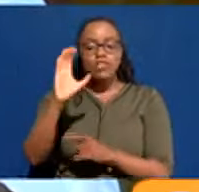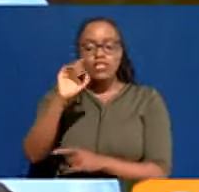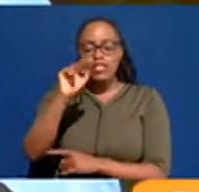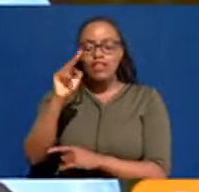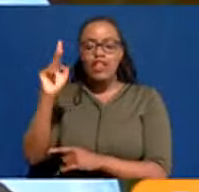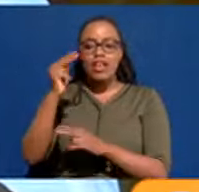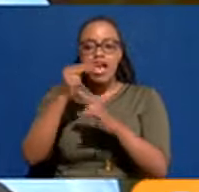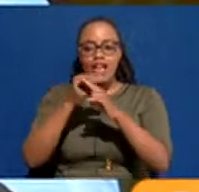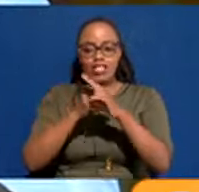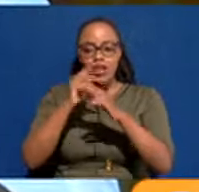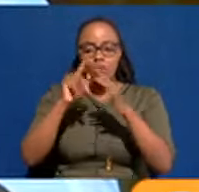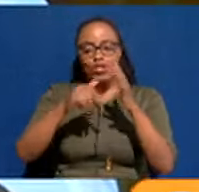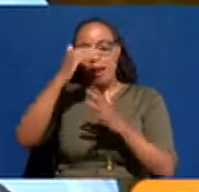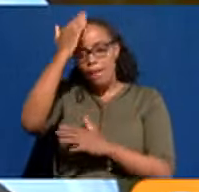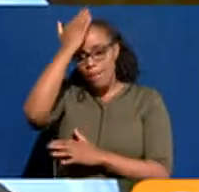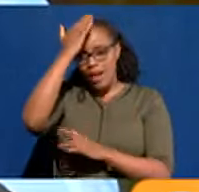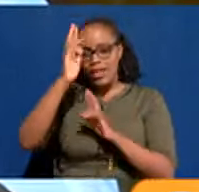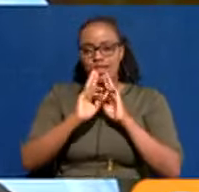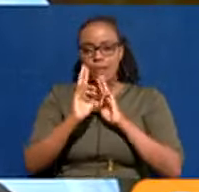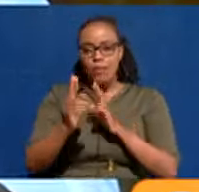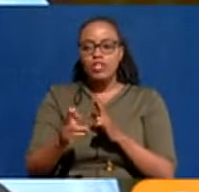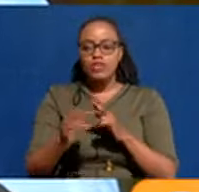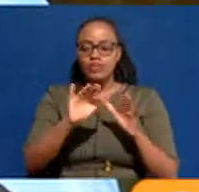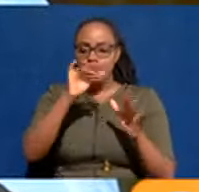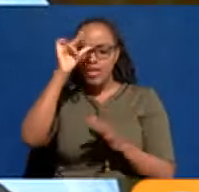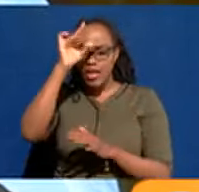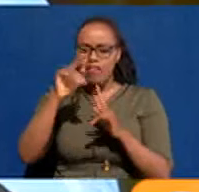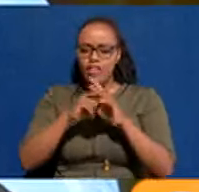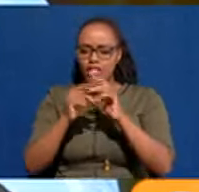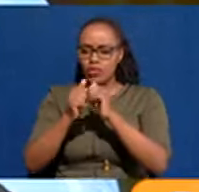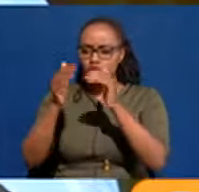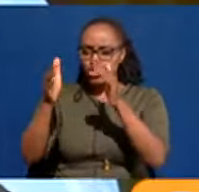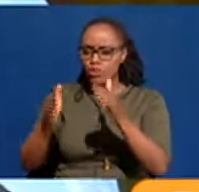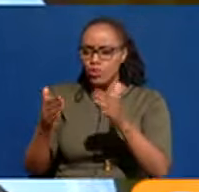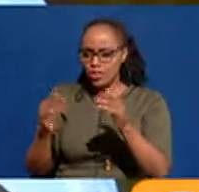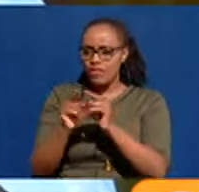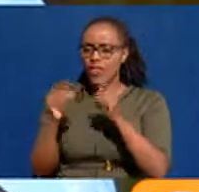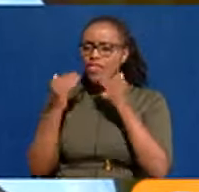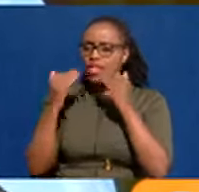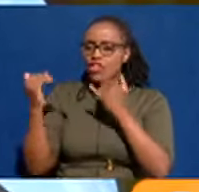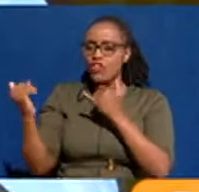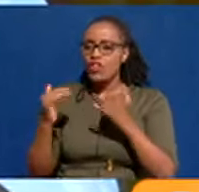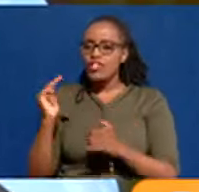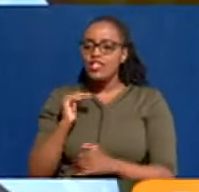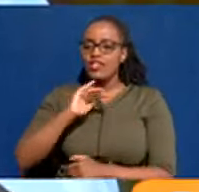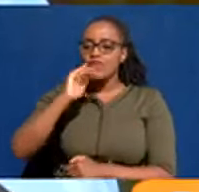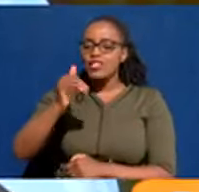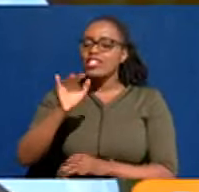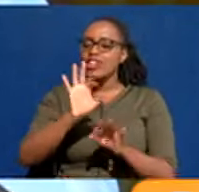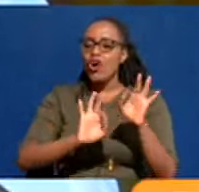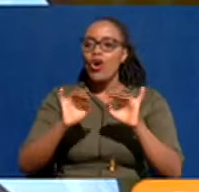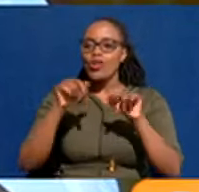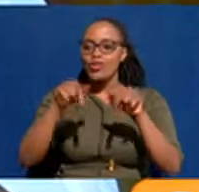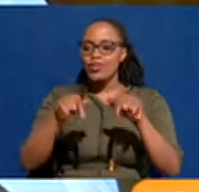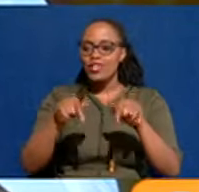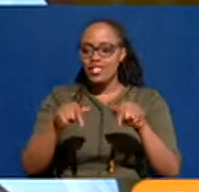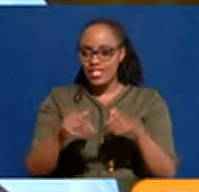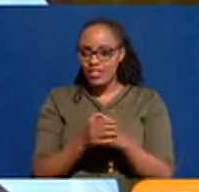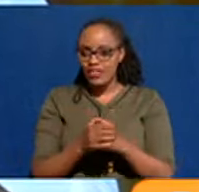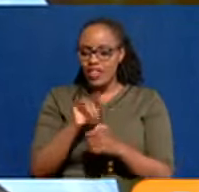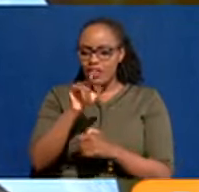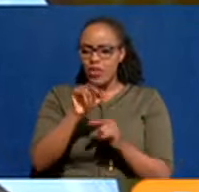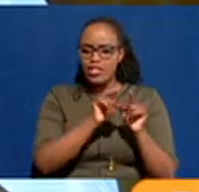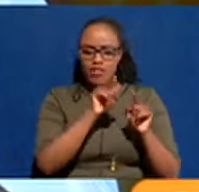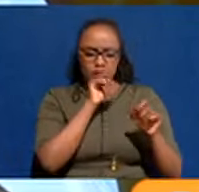TV, Kenya. Use the hashtag MondayReport. Governor, I'll start with you. Thank you for inviting us into City Hall, first of all. Karibu. So, in your